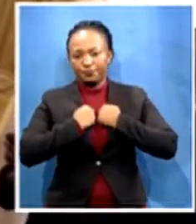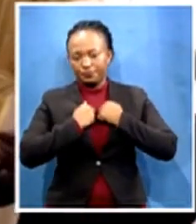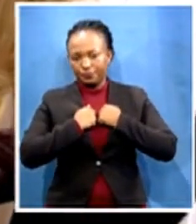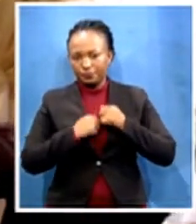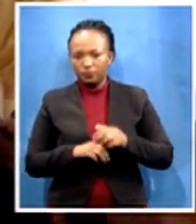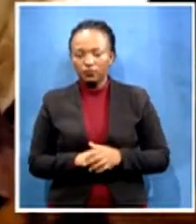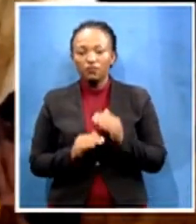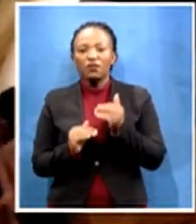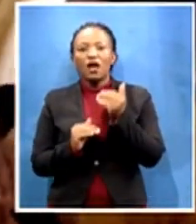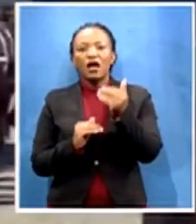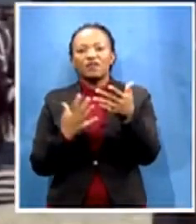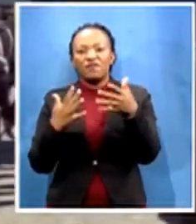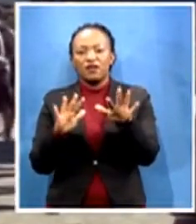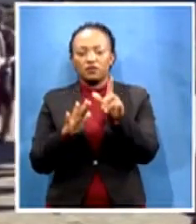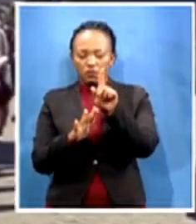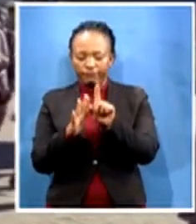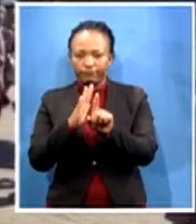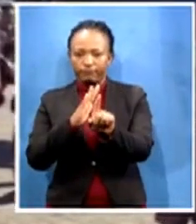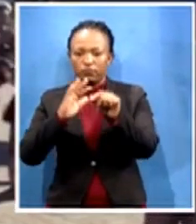to have an audience with His Majesty.